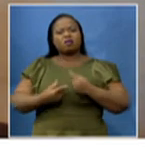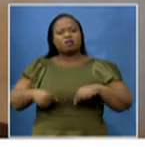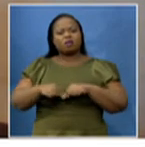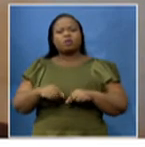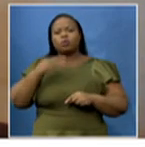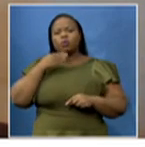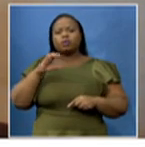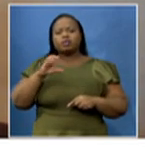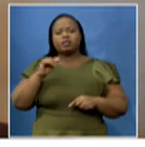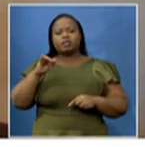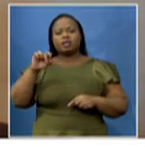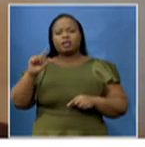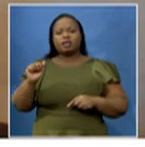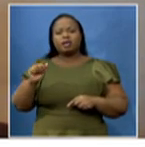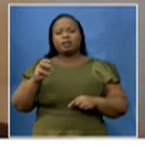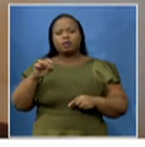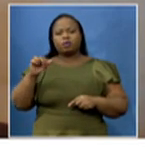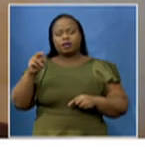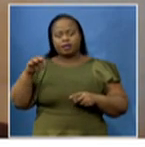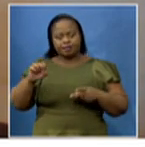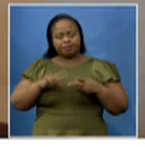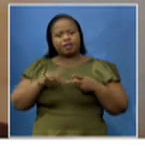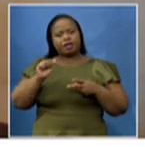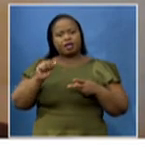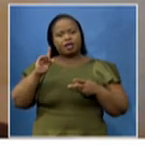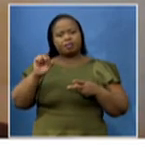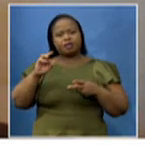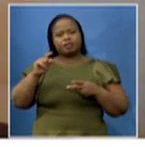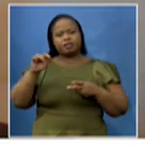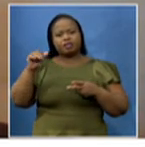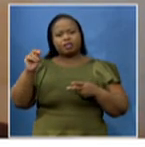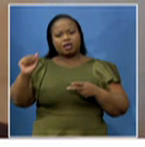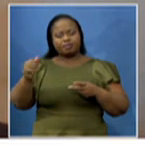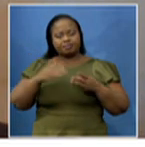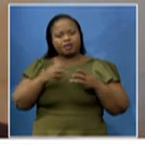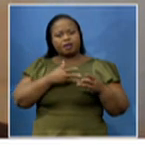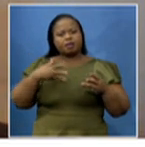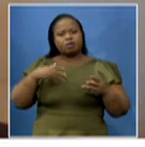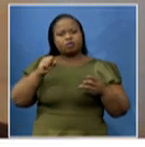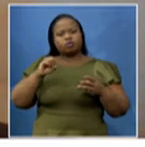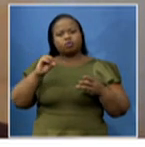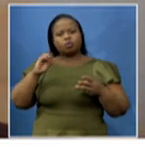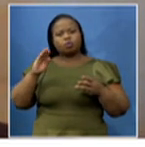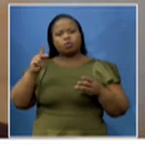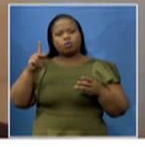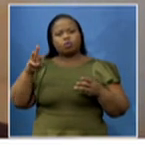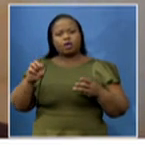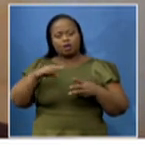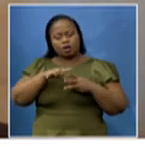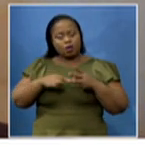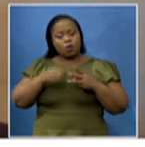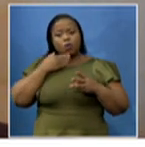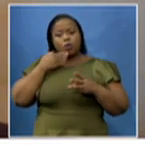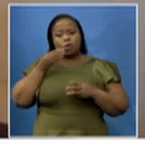Makiwani, Albertina Sisulu, Mama Sobukwe, those who were there to impart their softer skills